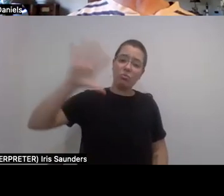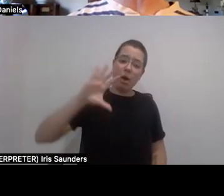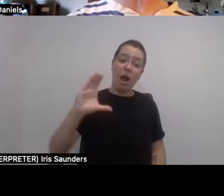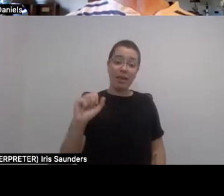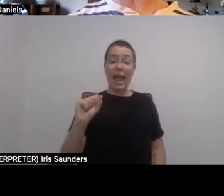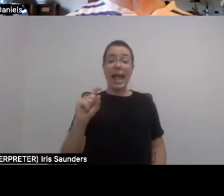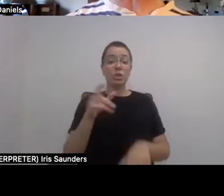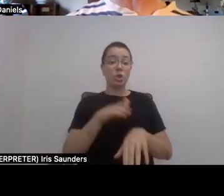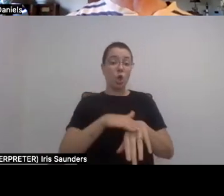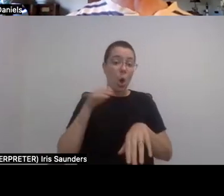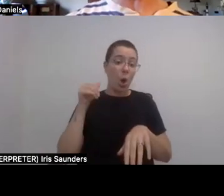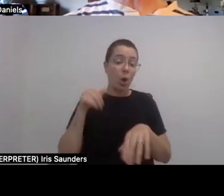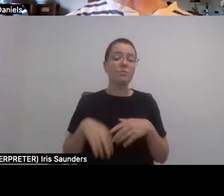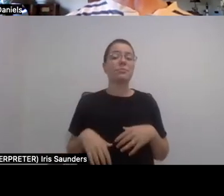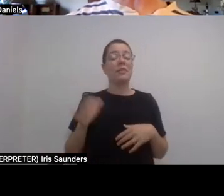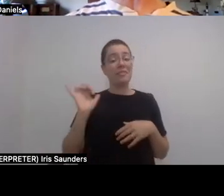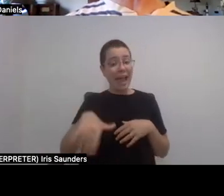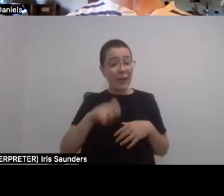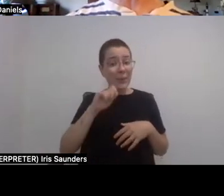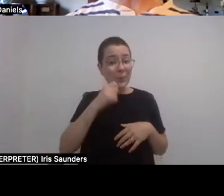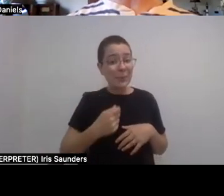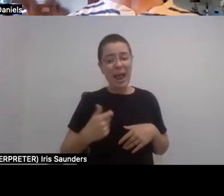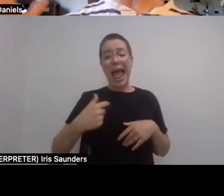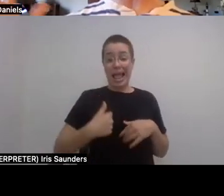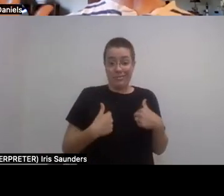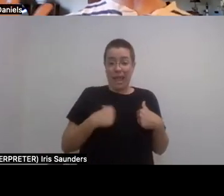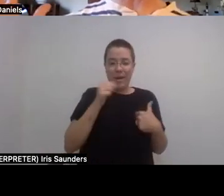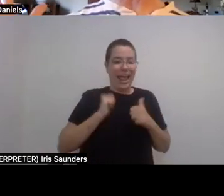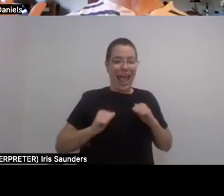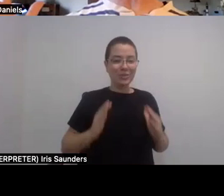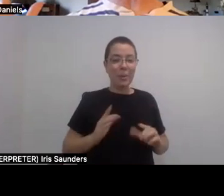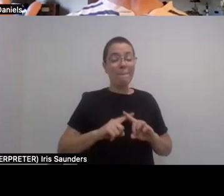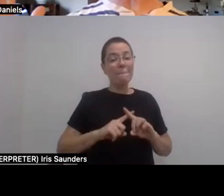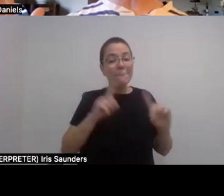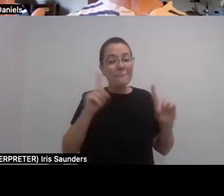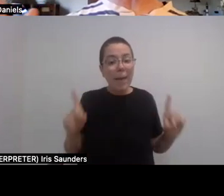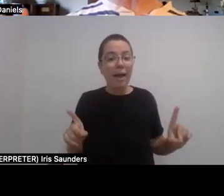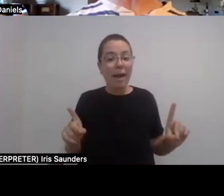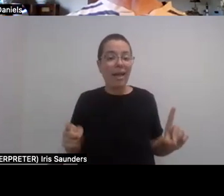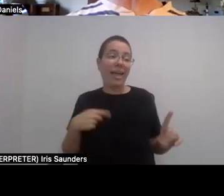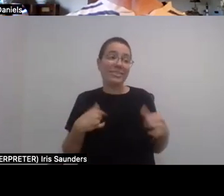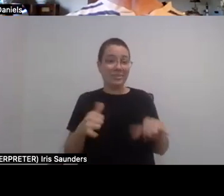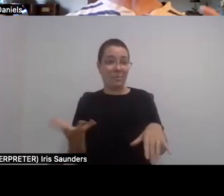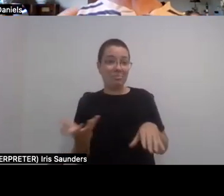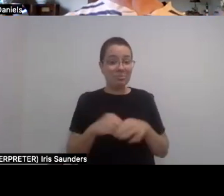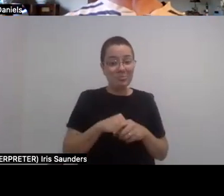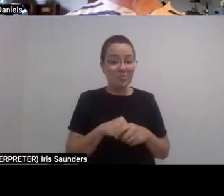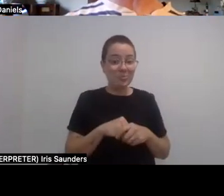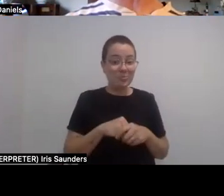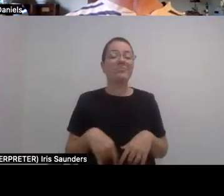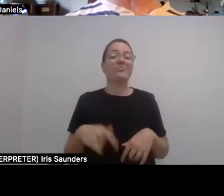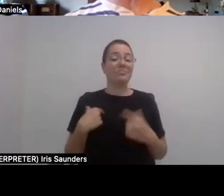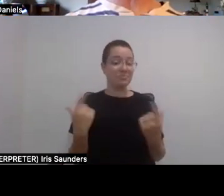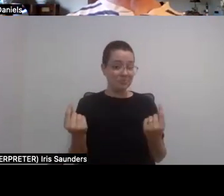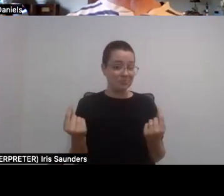really cool. And I'm not an actor, so, but I was like, I'm still going to do this because, you know, I, so what I did was a performance art